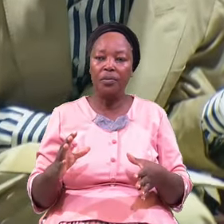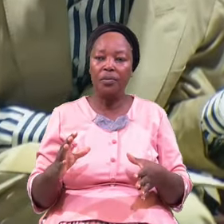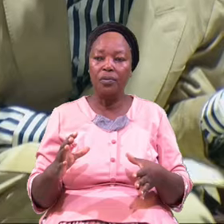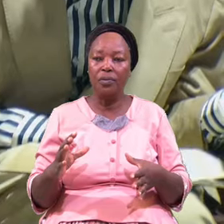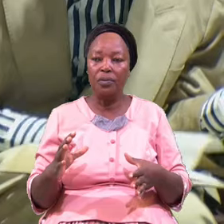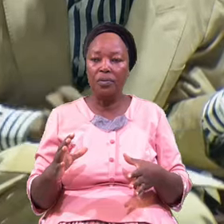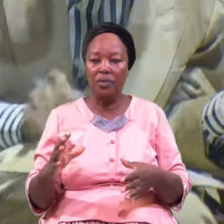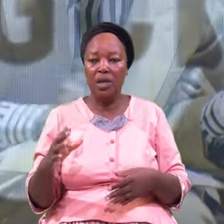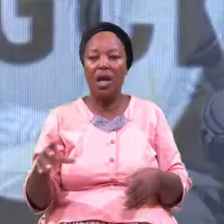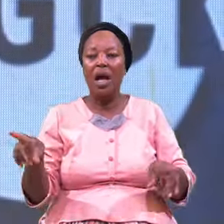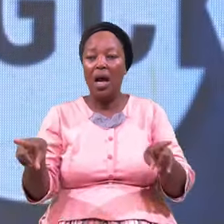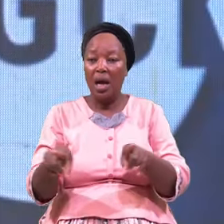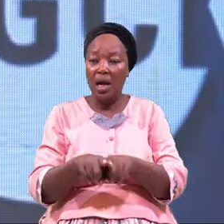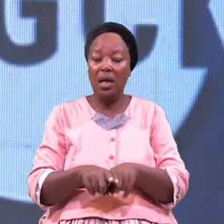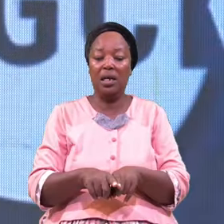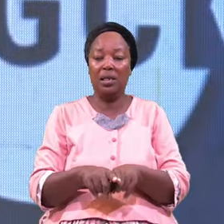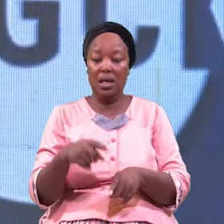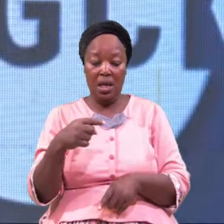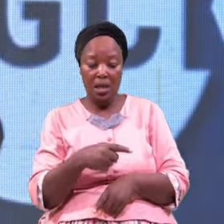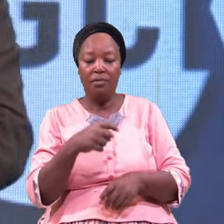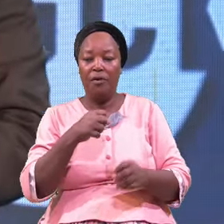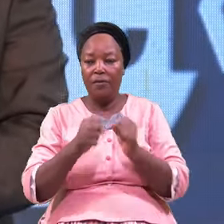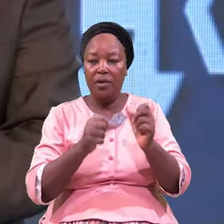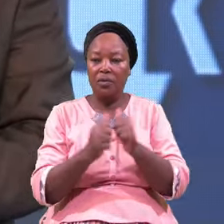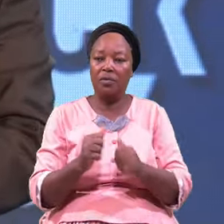As he wrestled With him